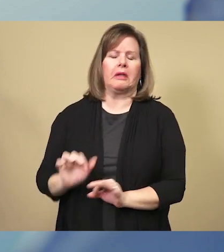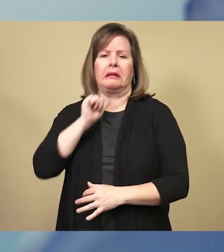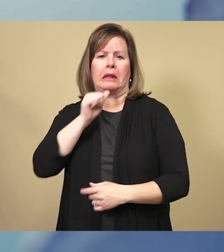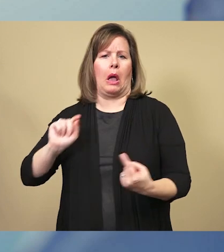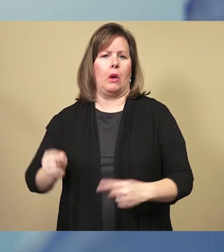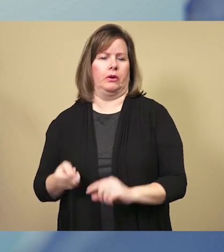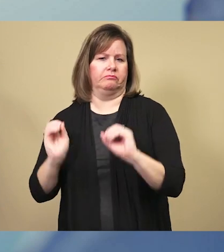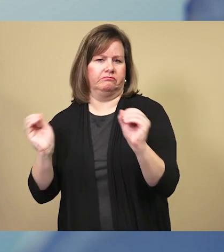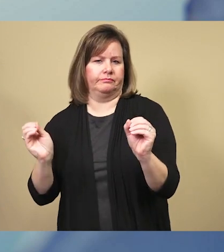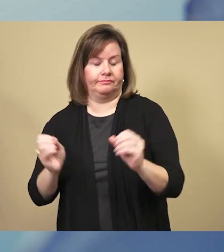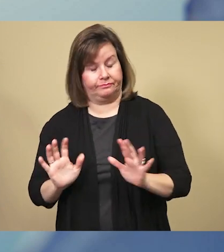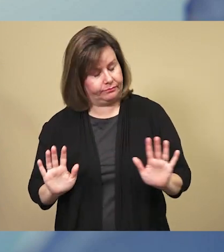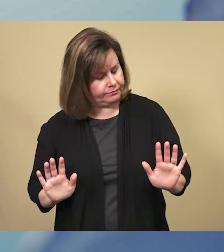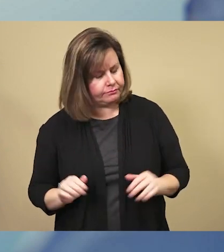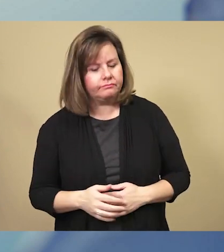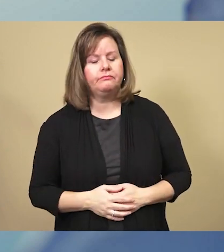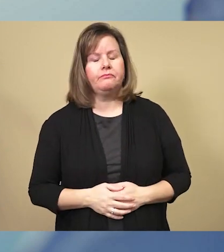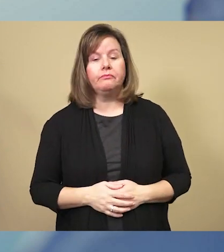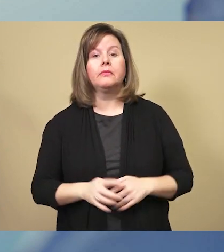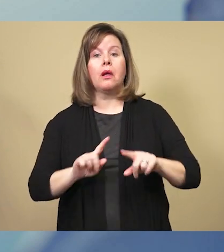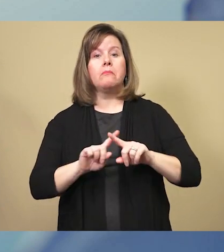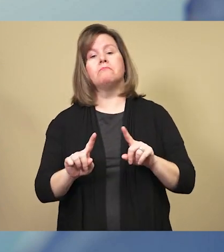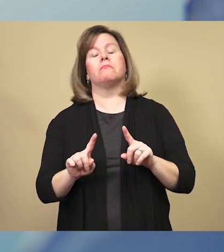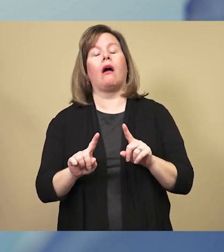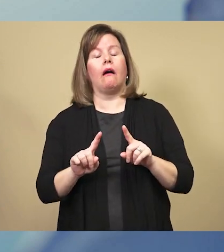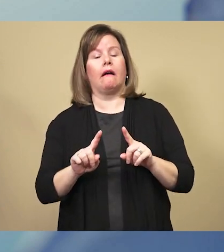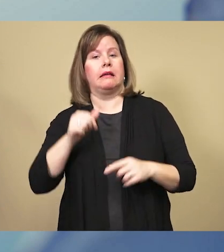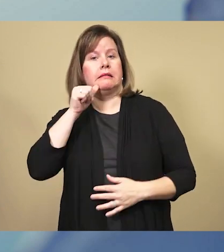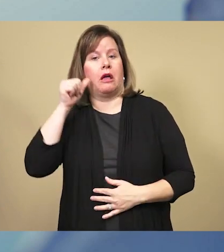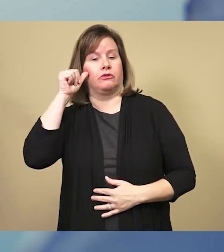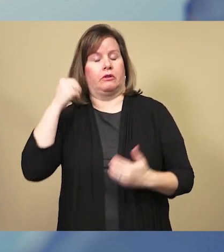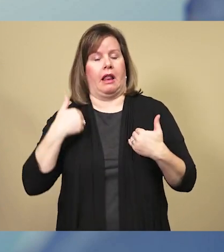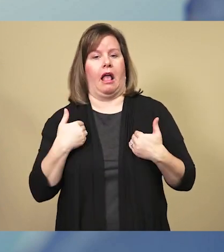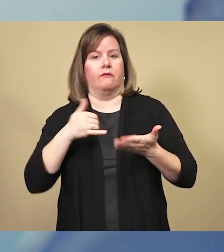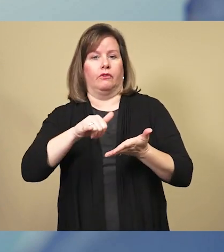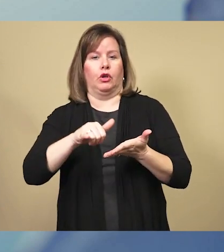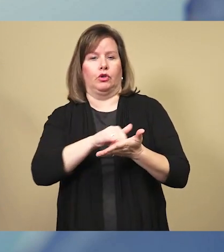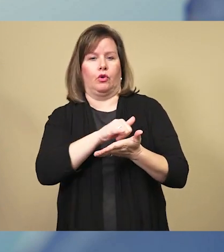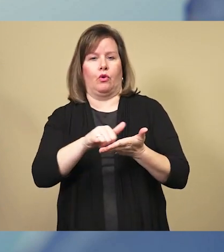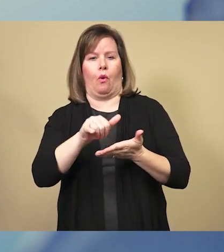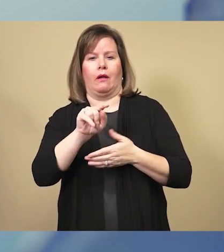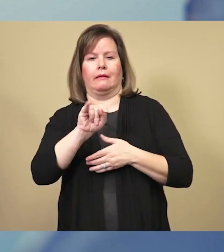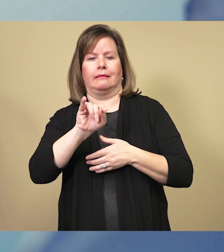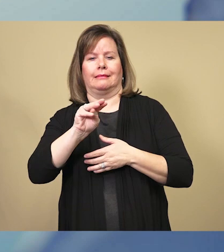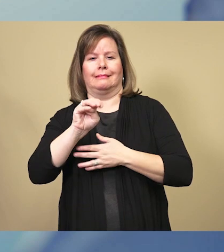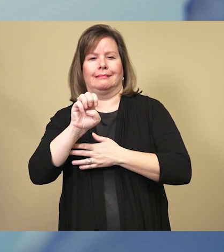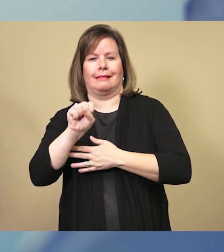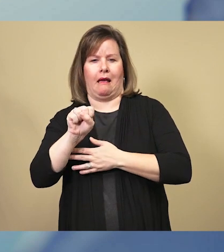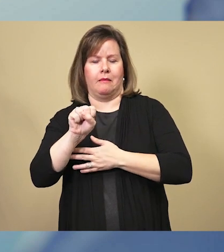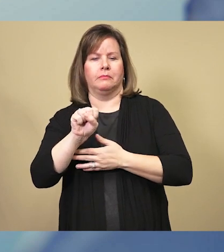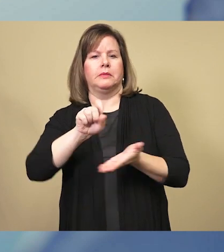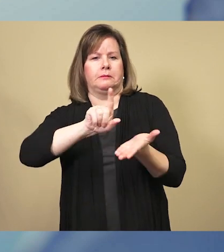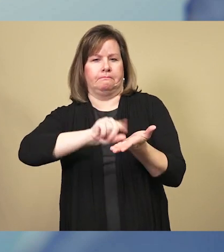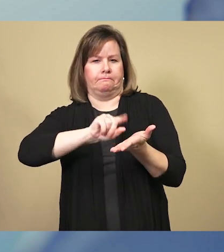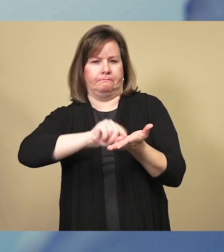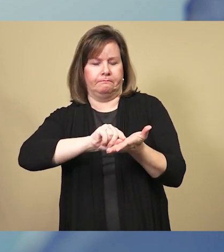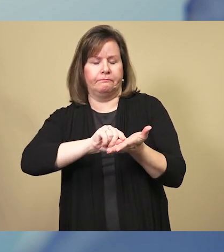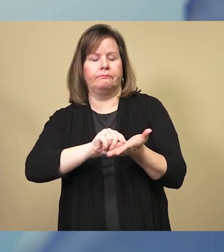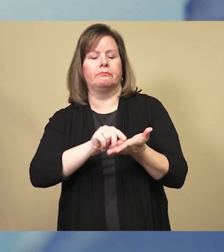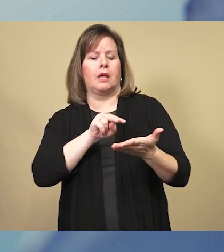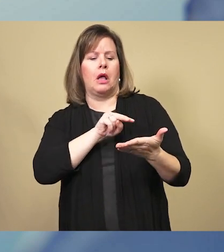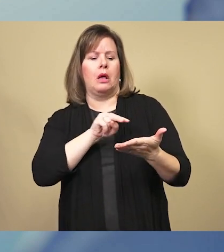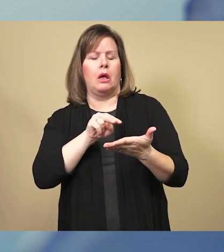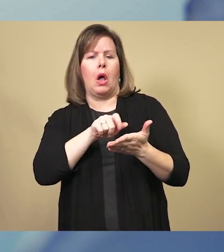There was an excellent article in New York Times yesterday, based on CDC data, which looked at deaths overall, total